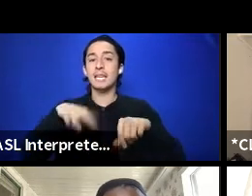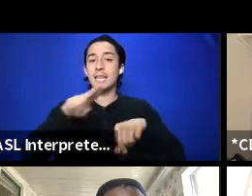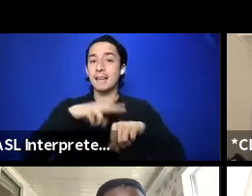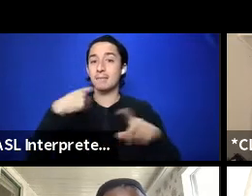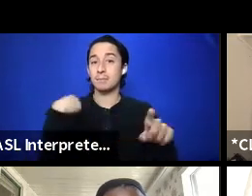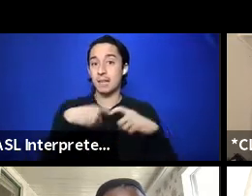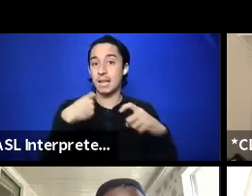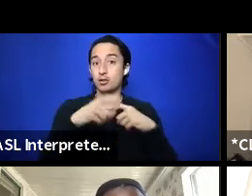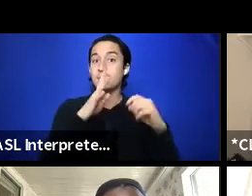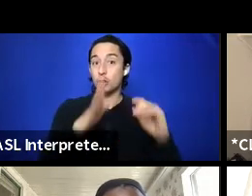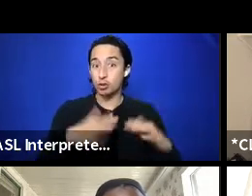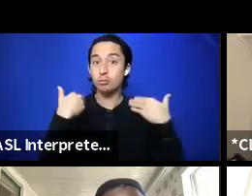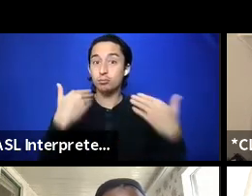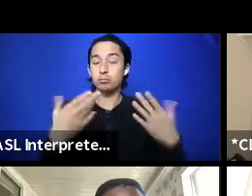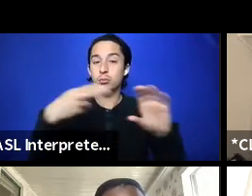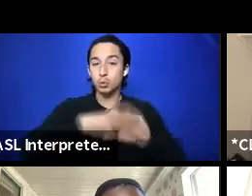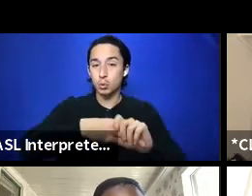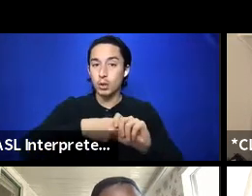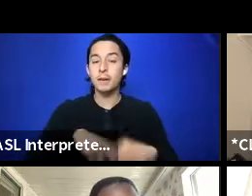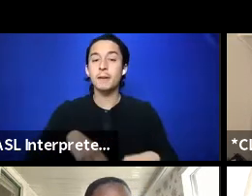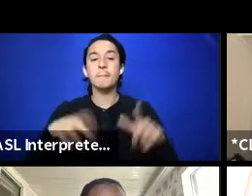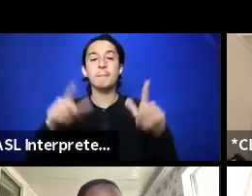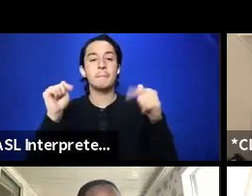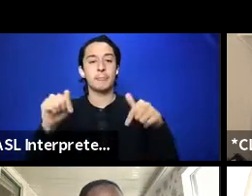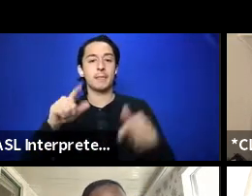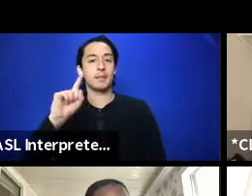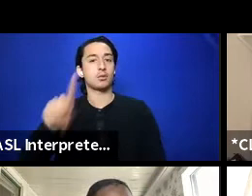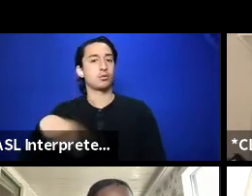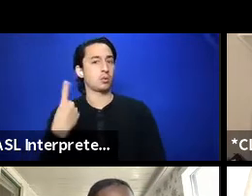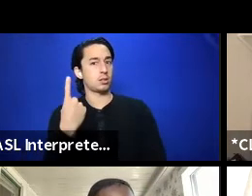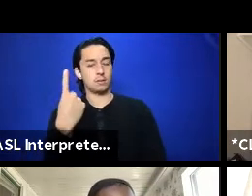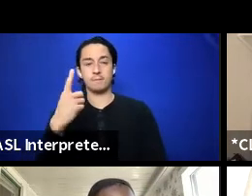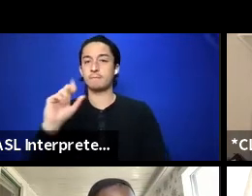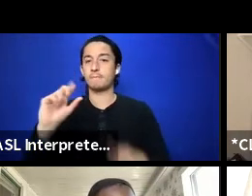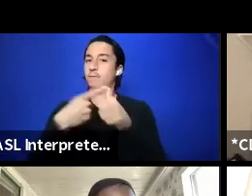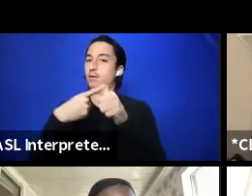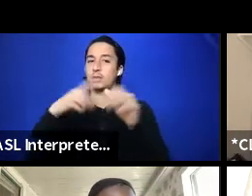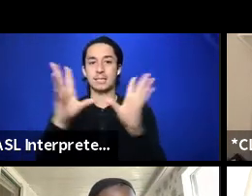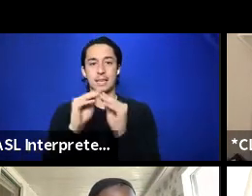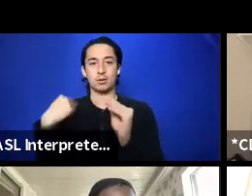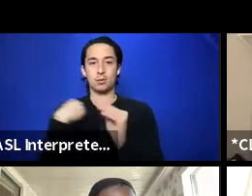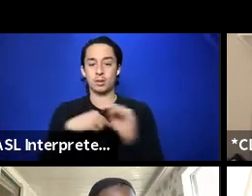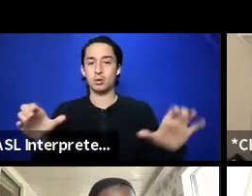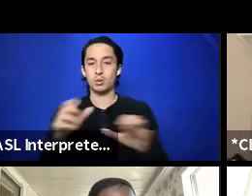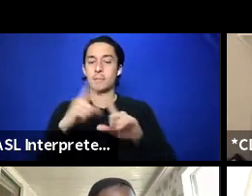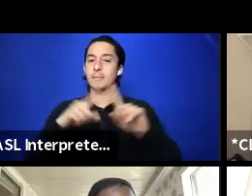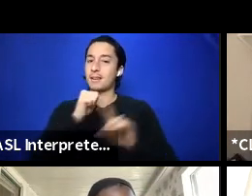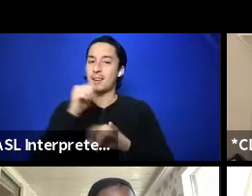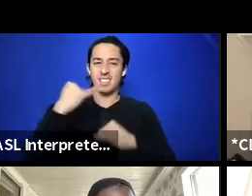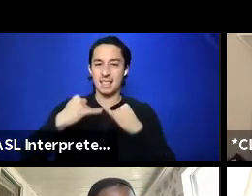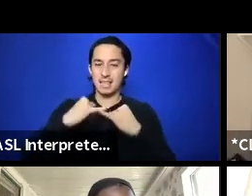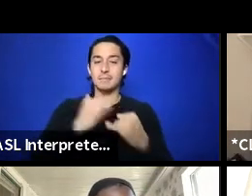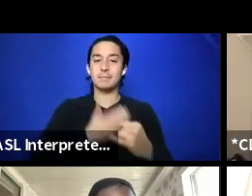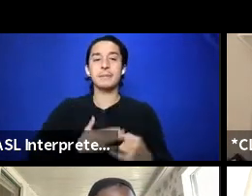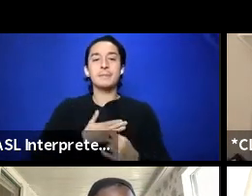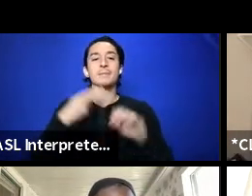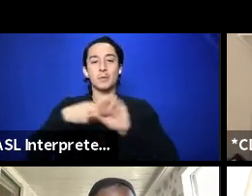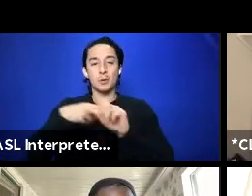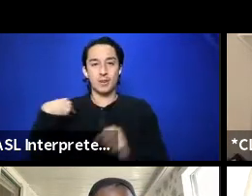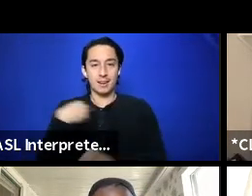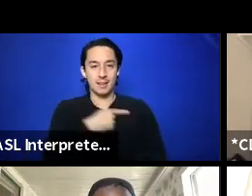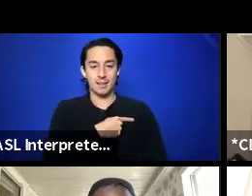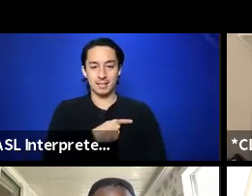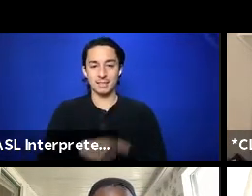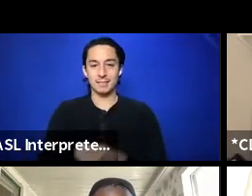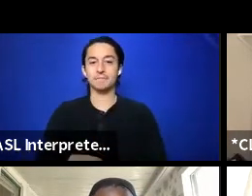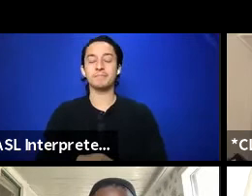pull up. And this is just one of the first sessions that we're doing this way, but it will not be the last. Please join us. And